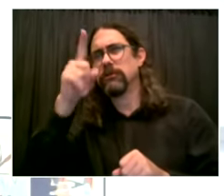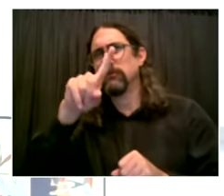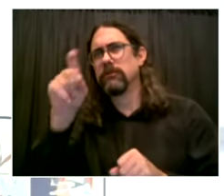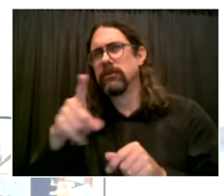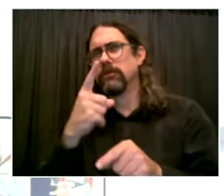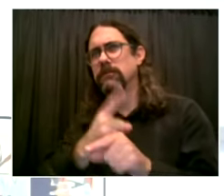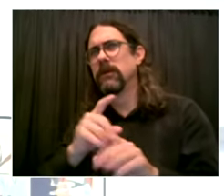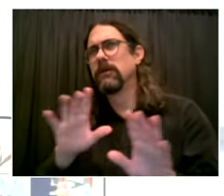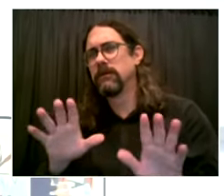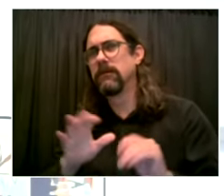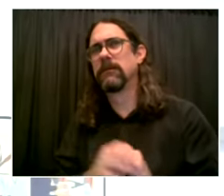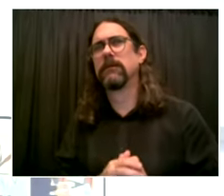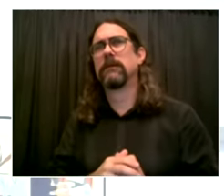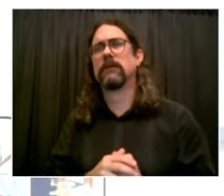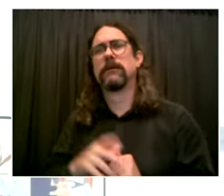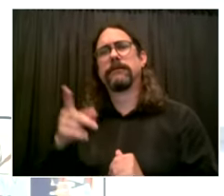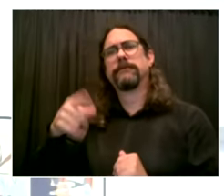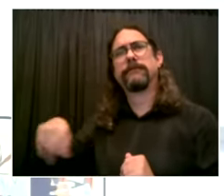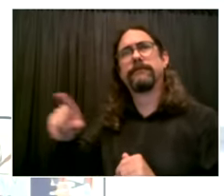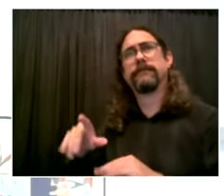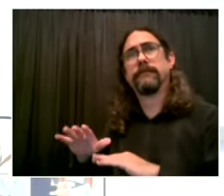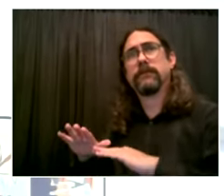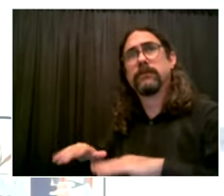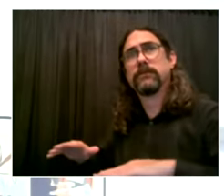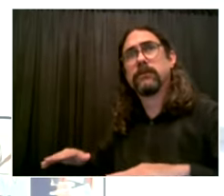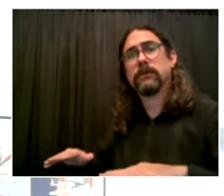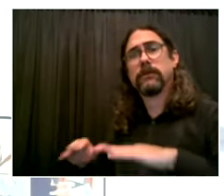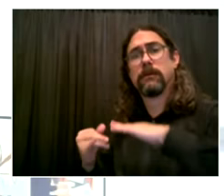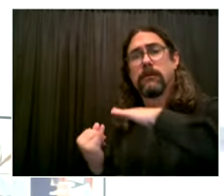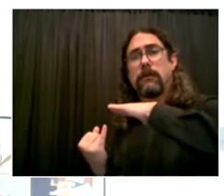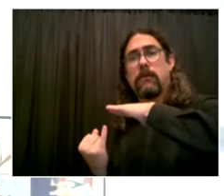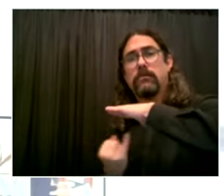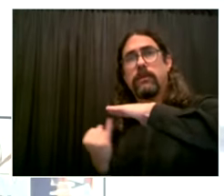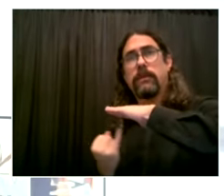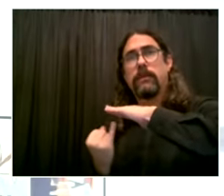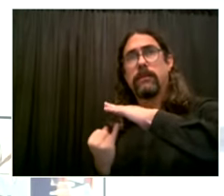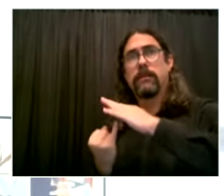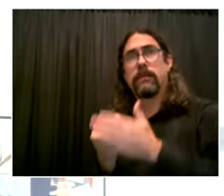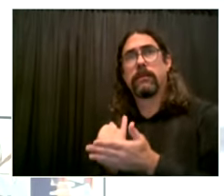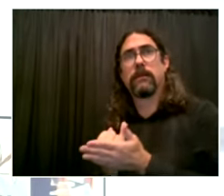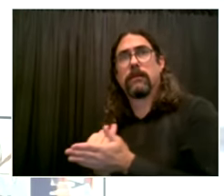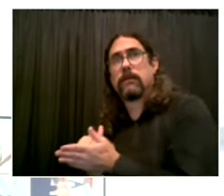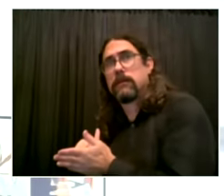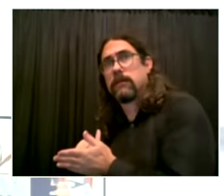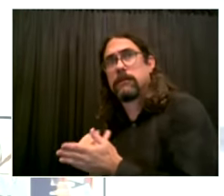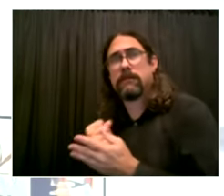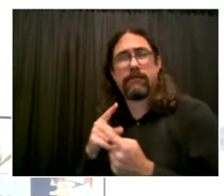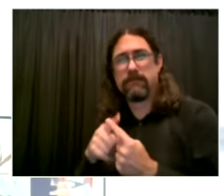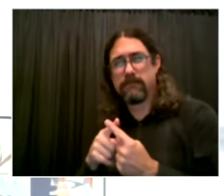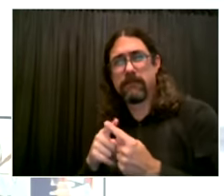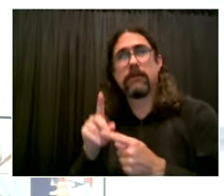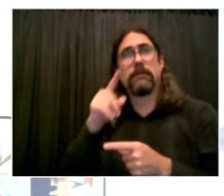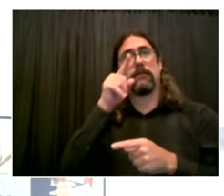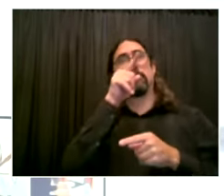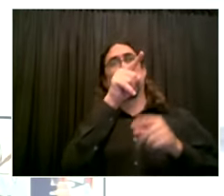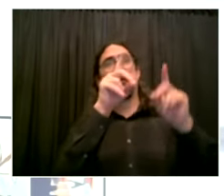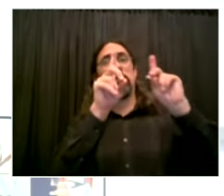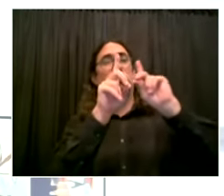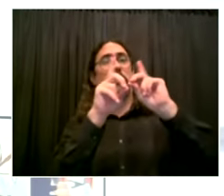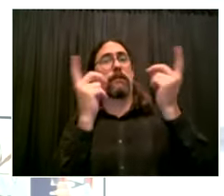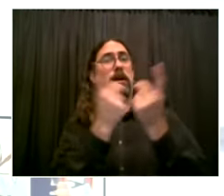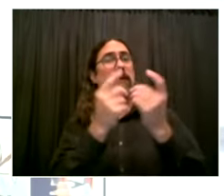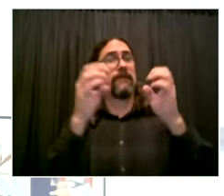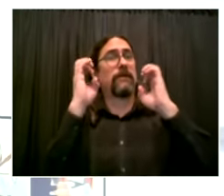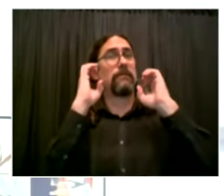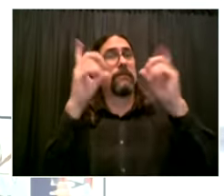uh will be providing instructional programming as well to uh to keep kids as up to date with their instruction as possible